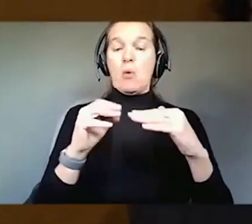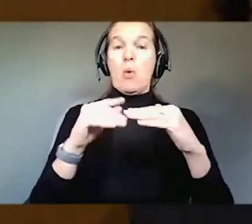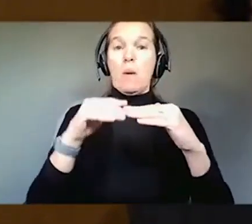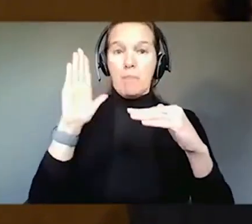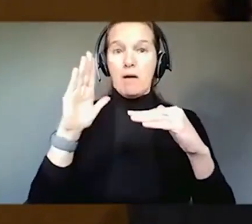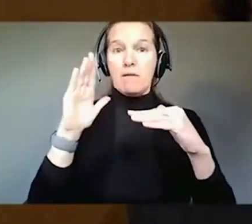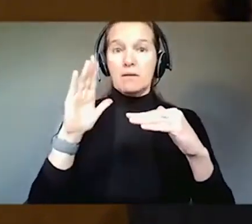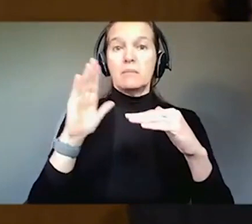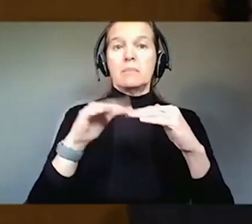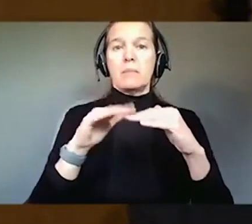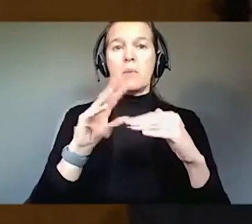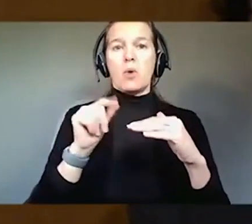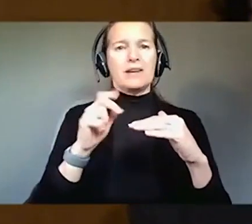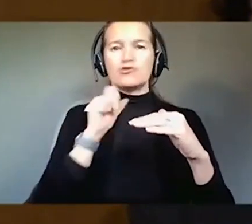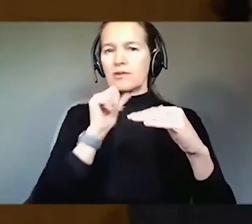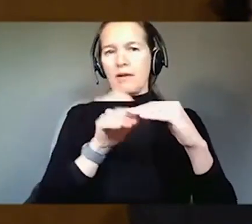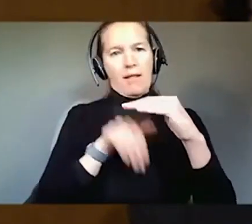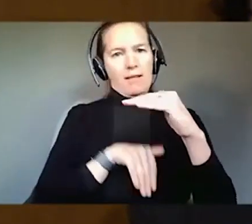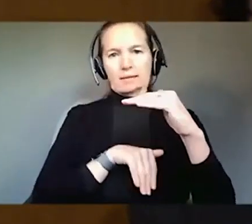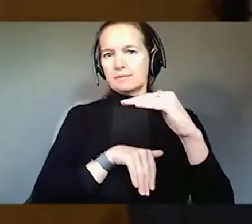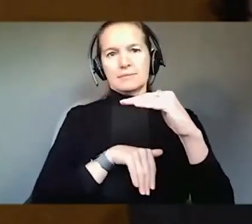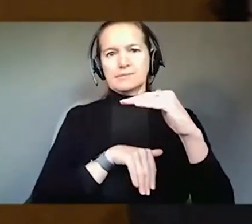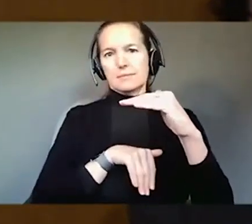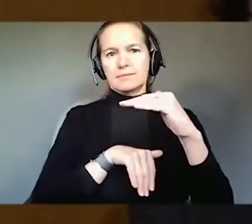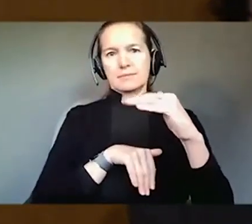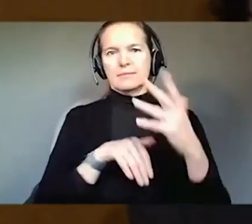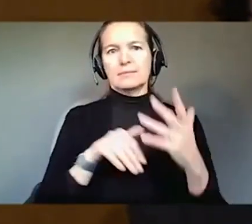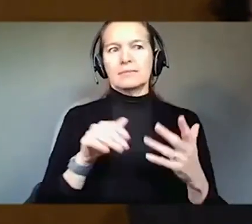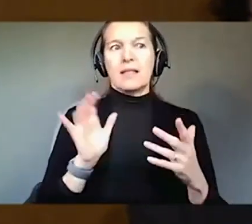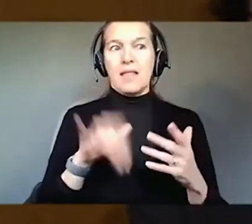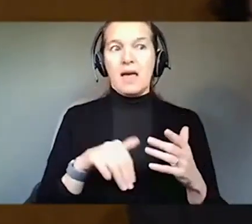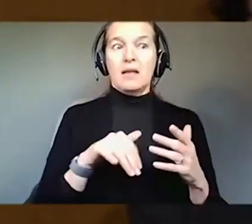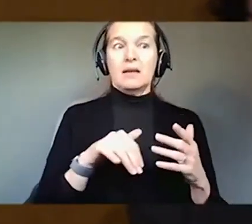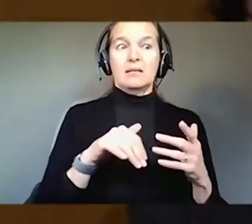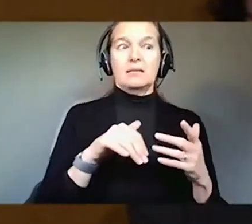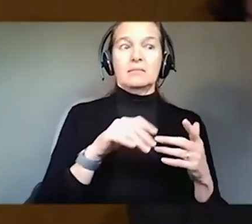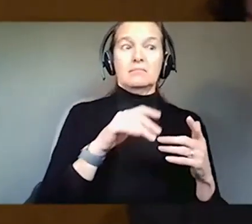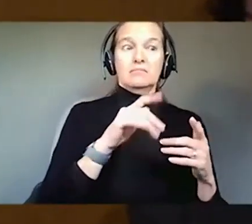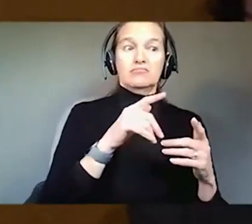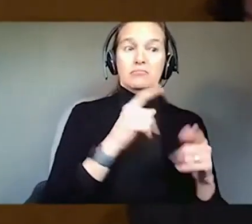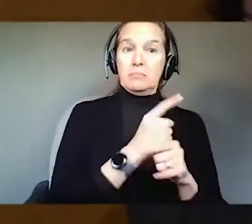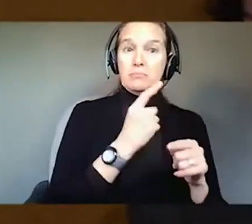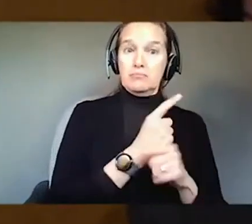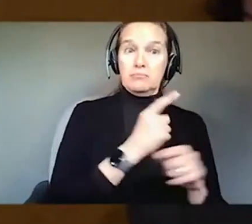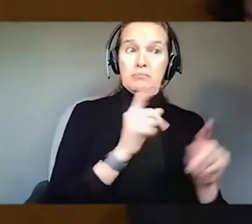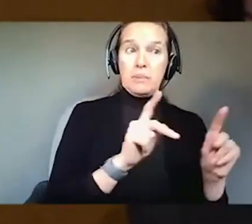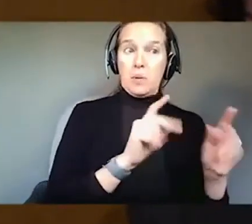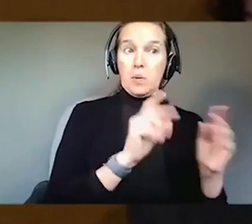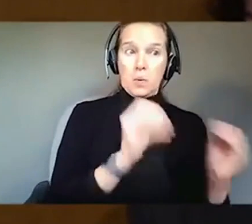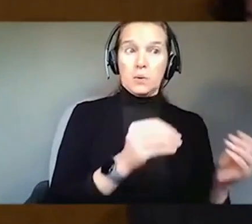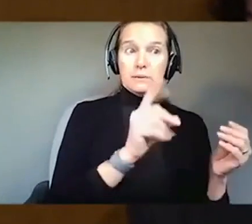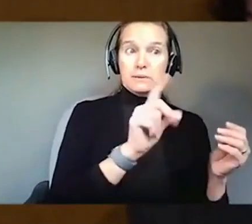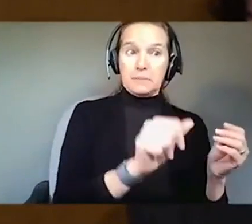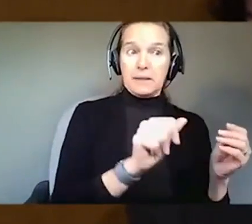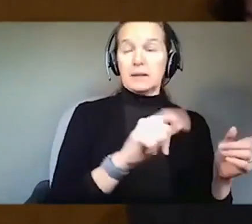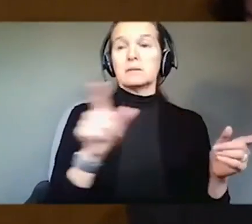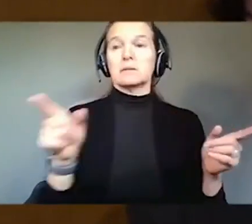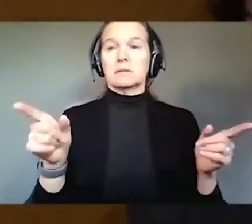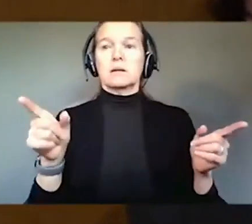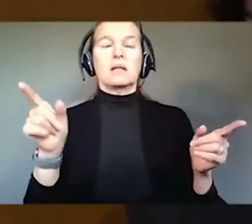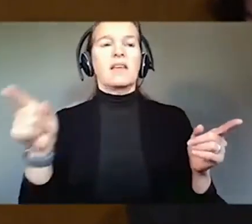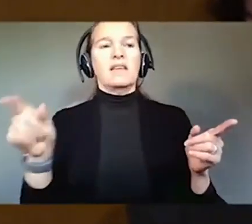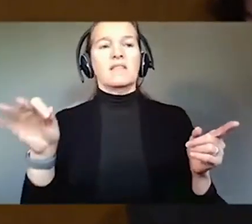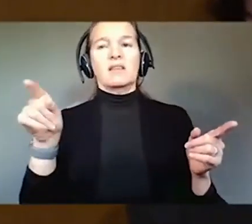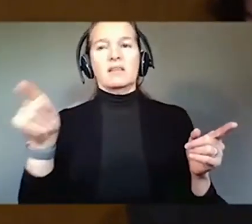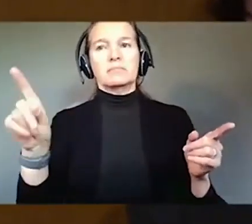not less than what others without a disability are receiving for the same type of job at a location where the employee interacts with other employees